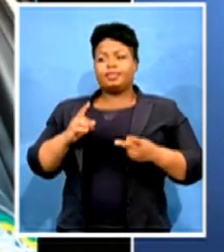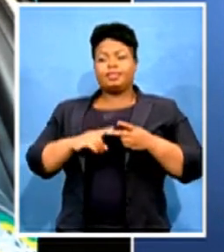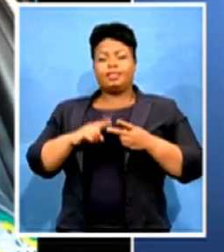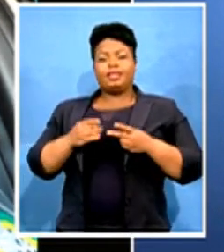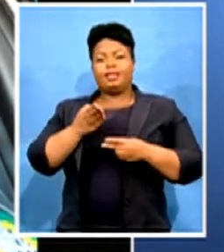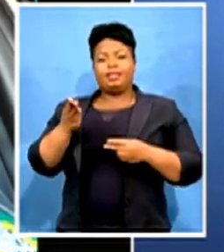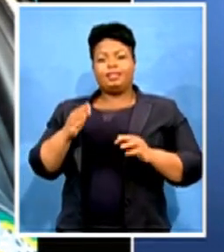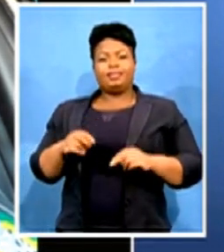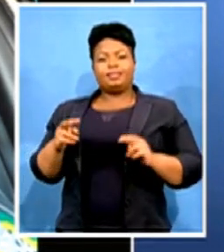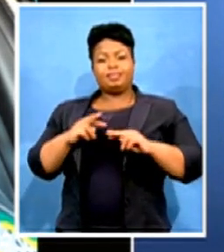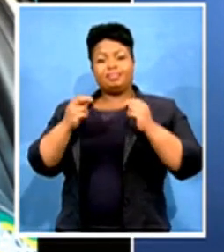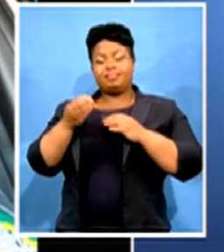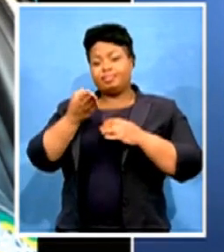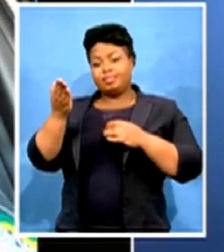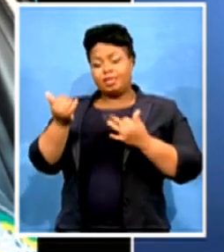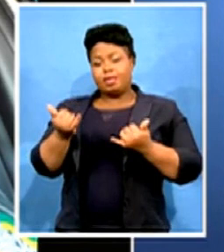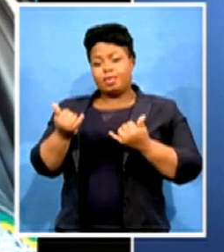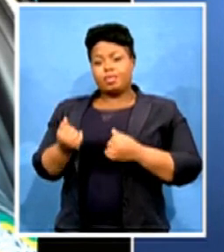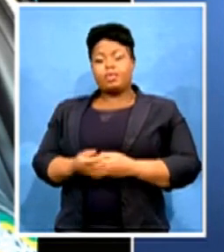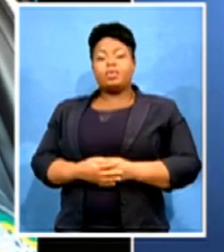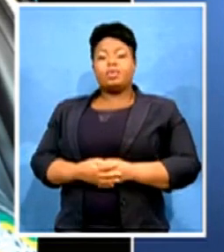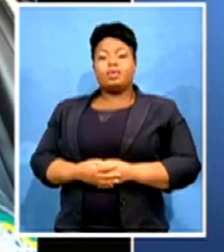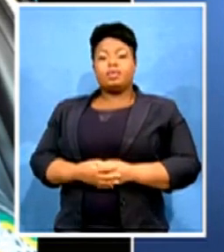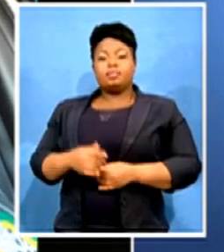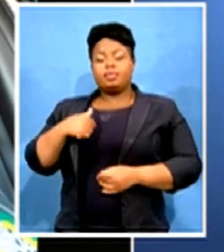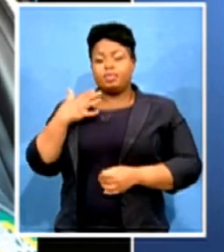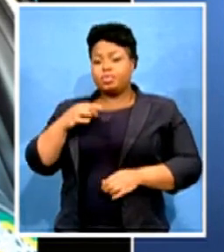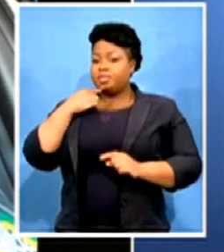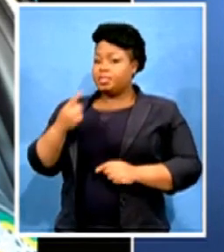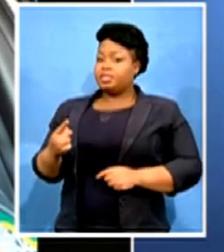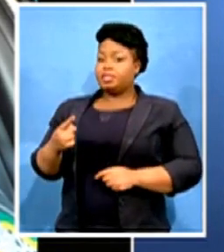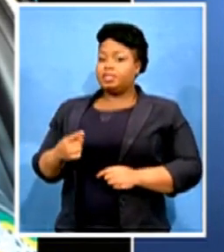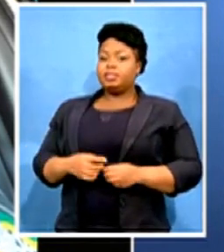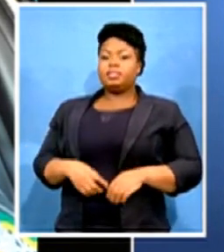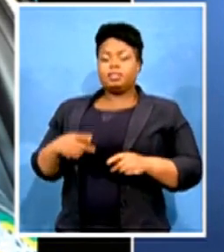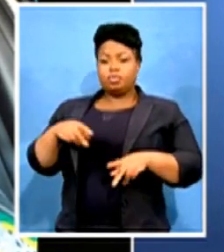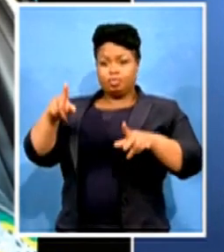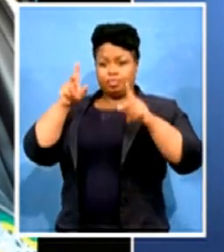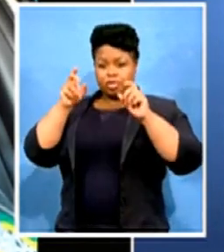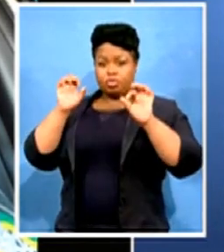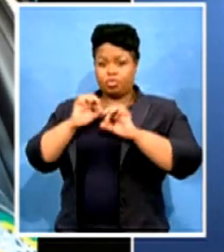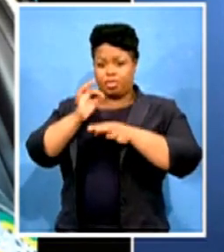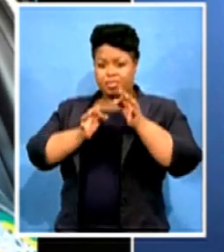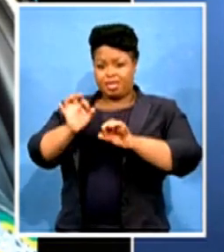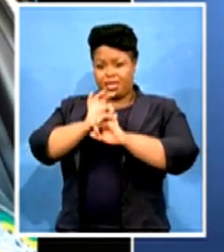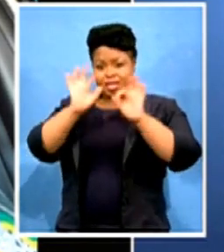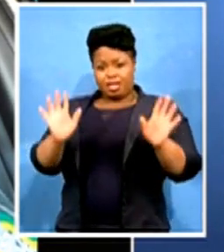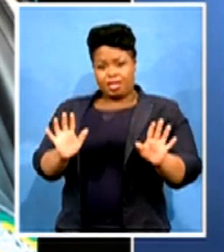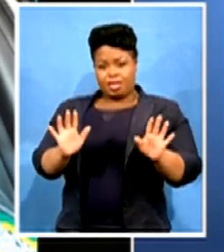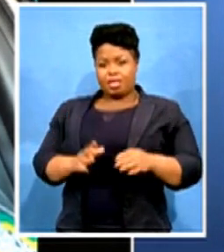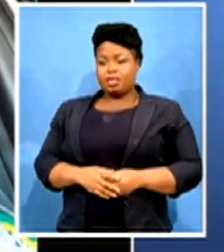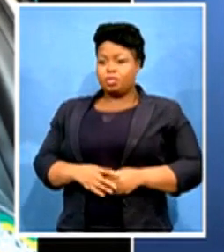it is to be captured very clear that we have not instructed the